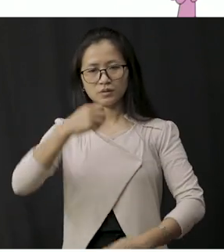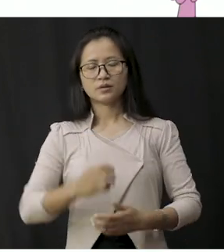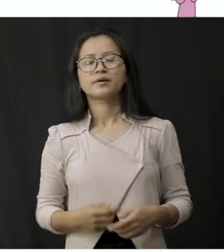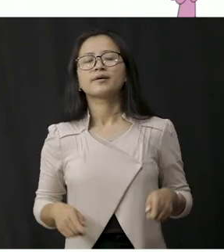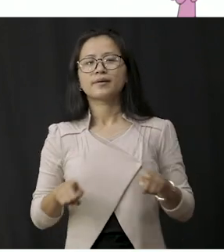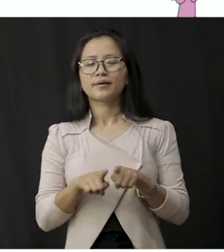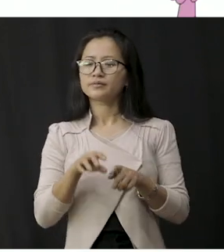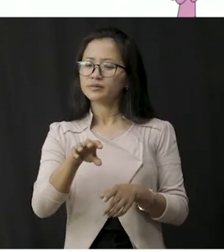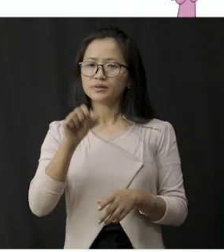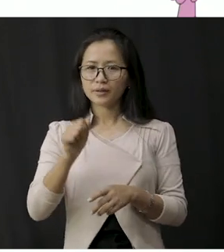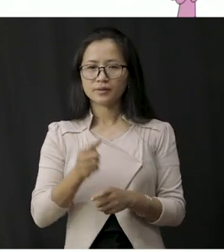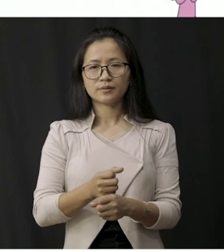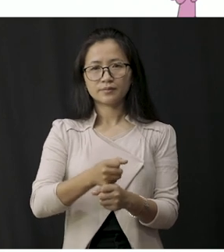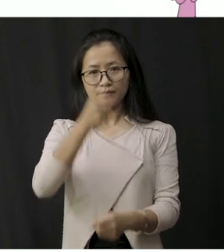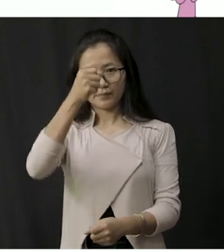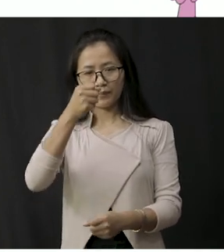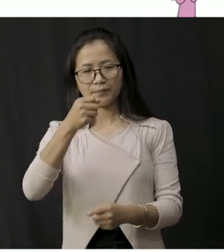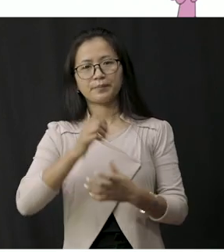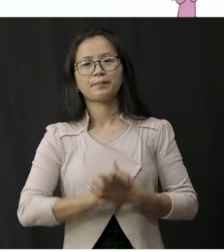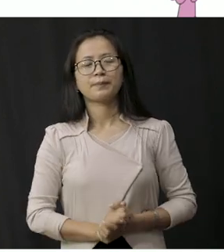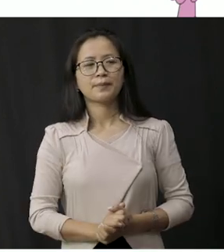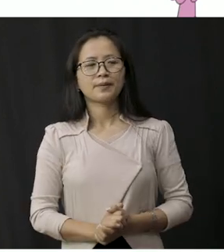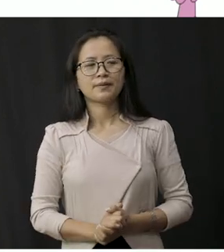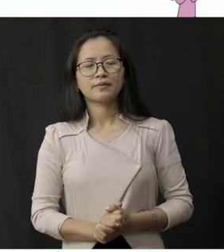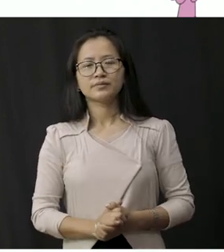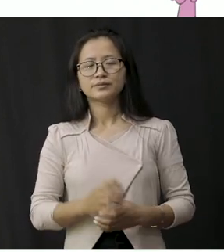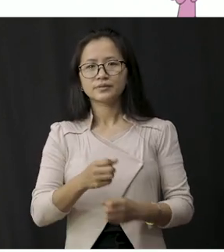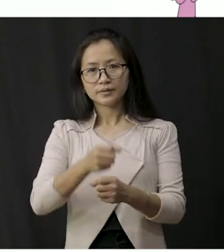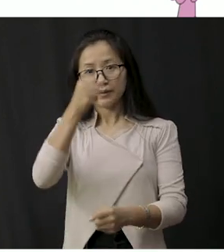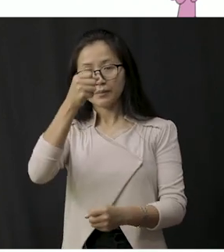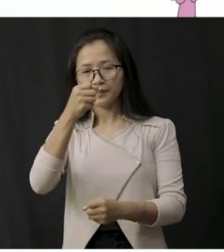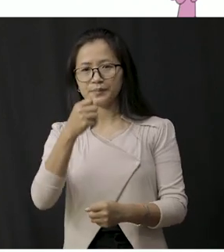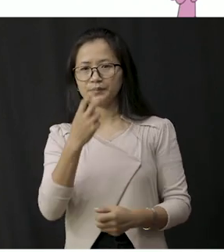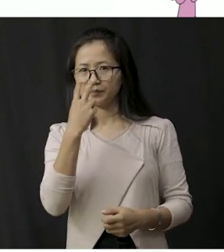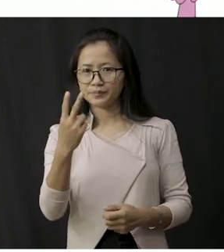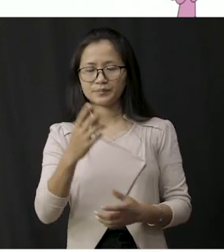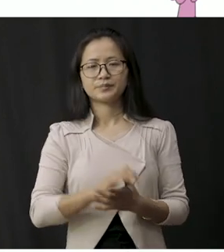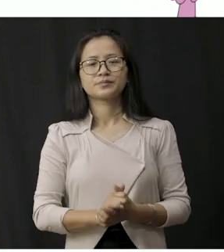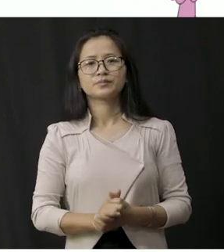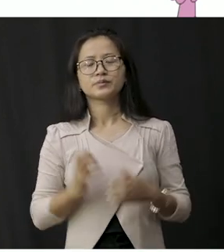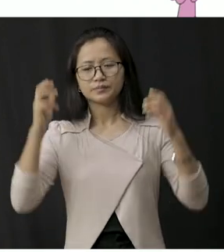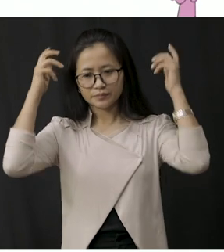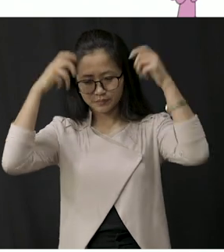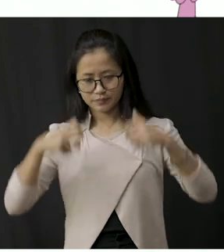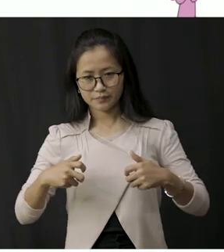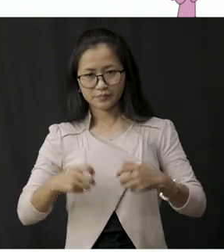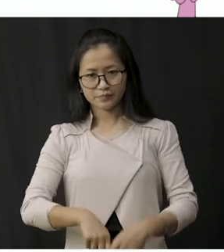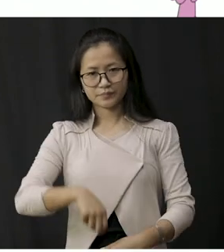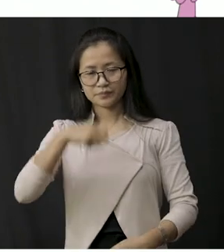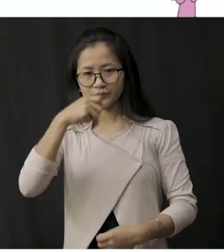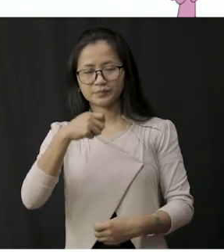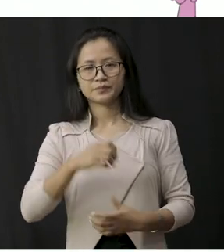umbrella okay so students this is an umbrella and these are raincoat okay